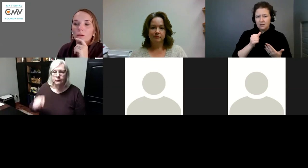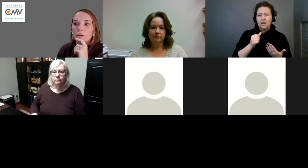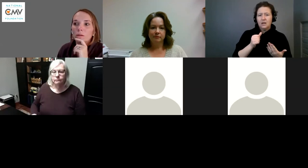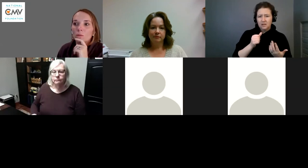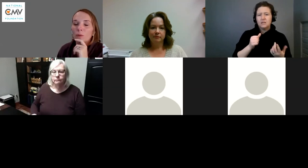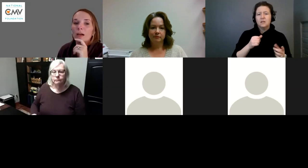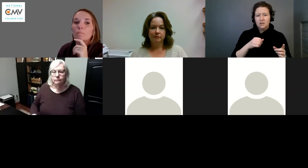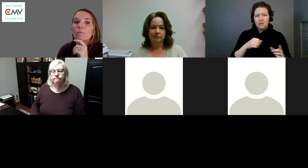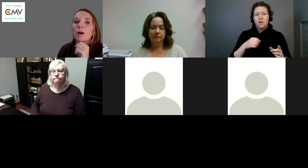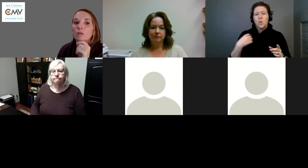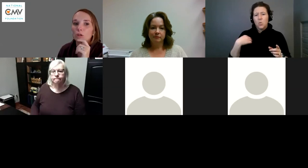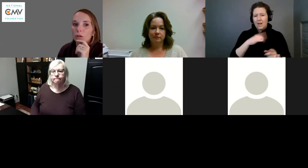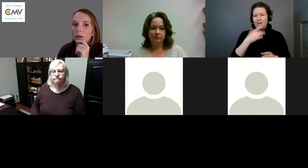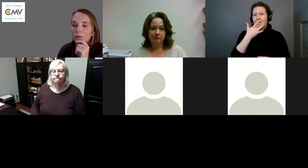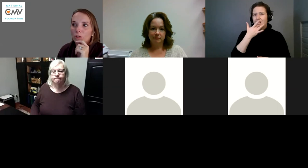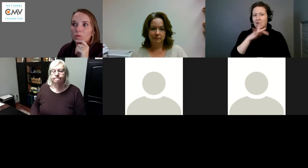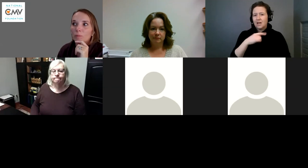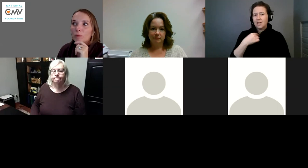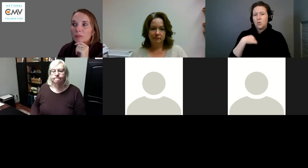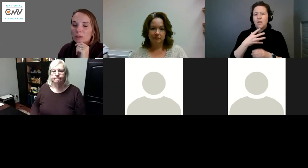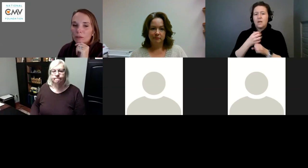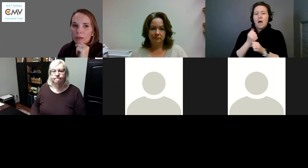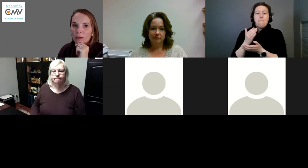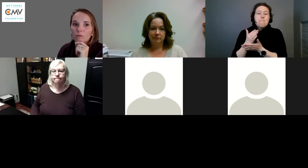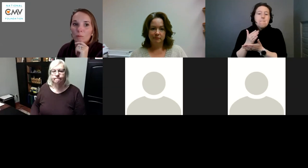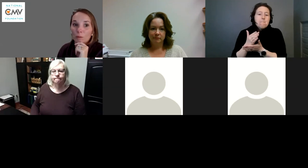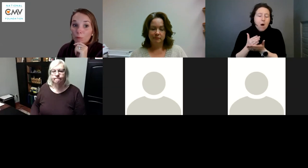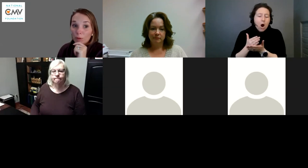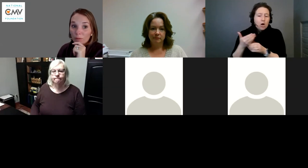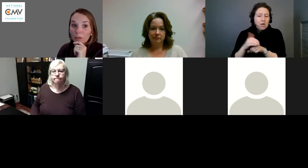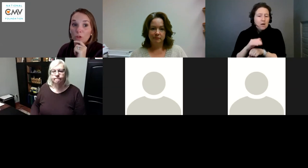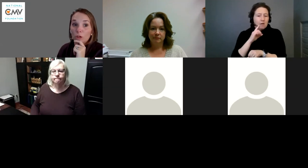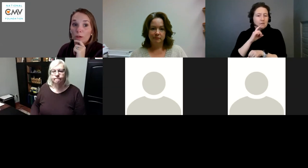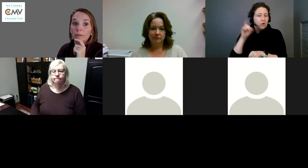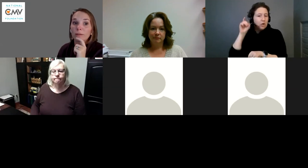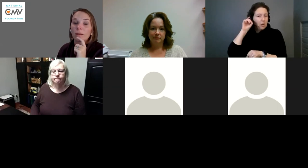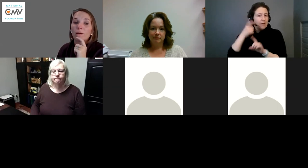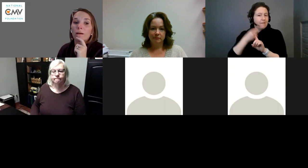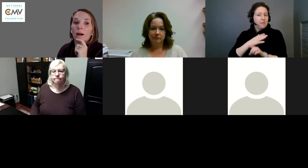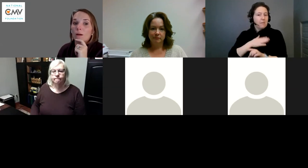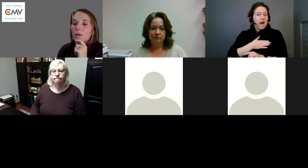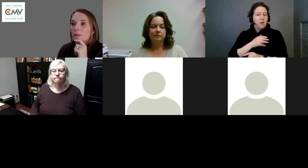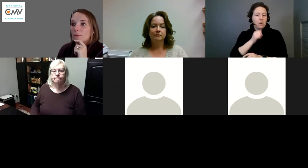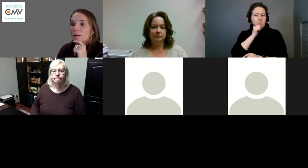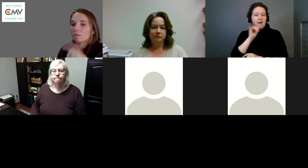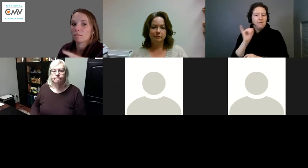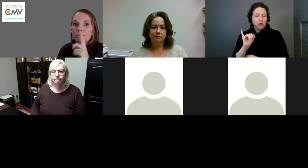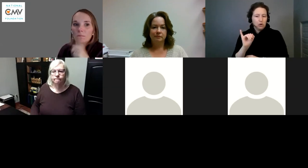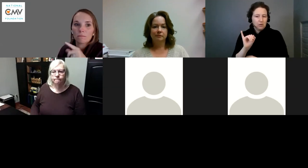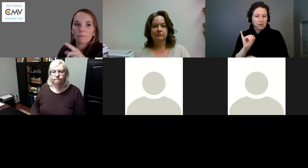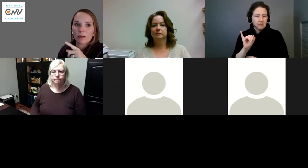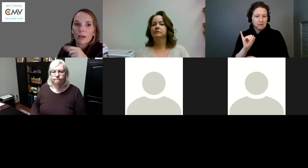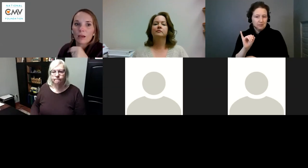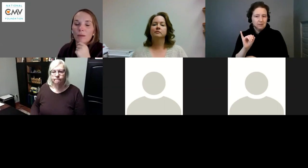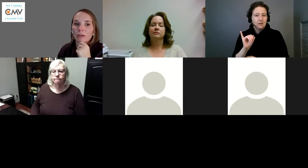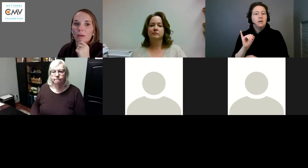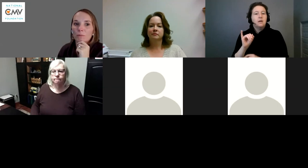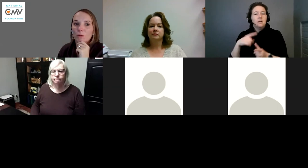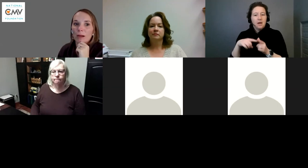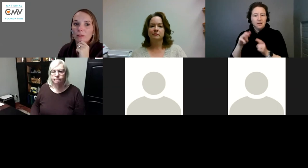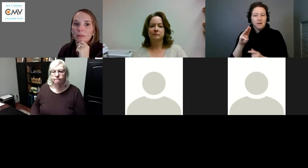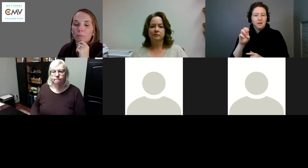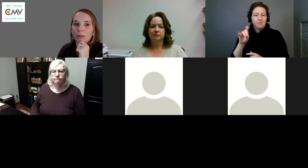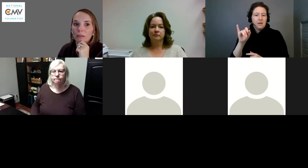we got partial coverage for PIPA's hearing aids from our private insurance. And then Medicaid